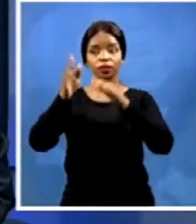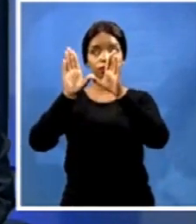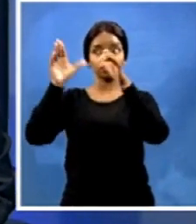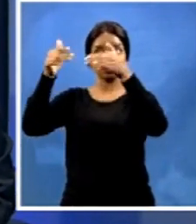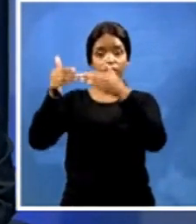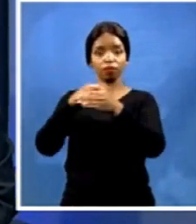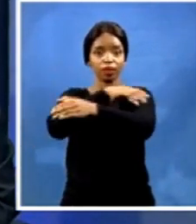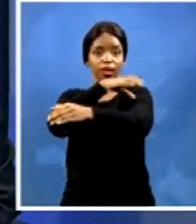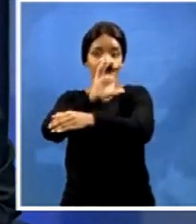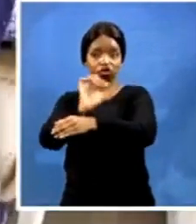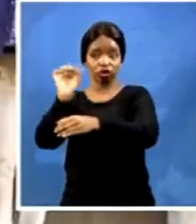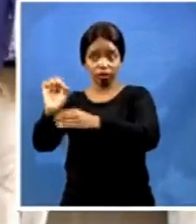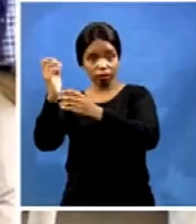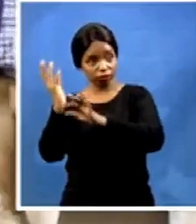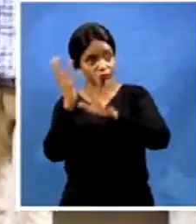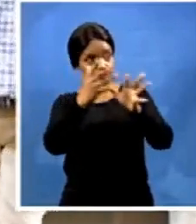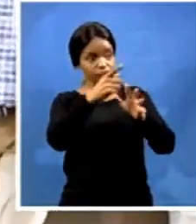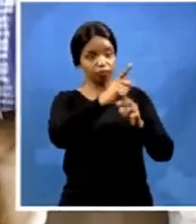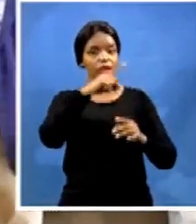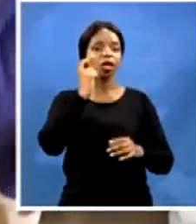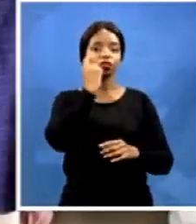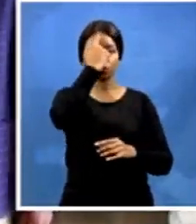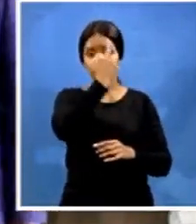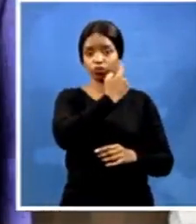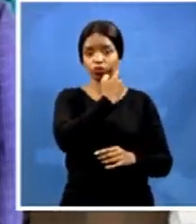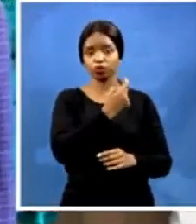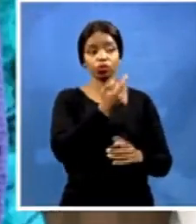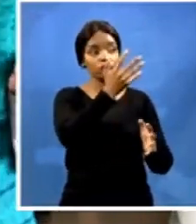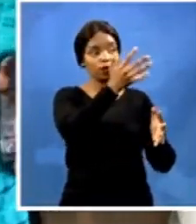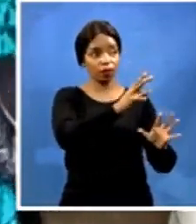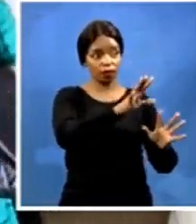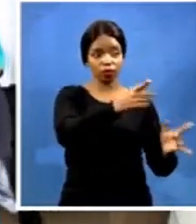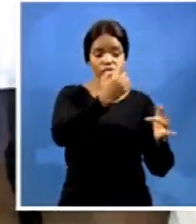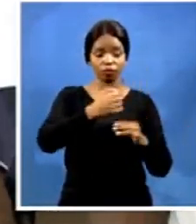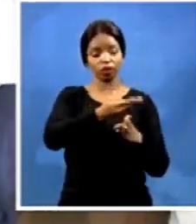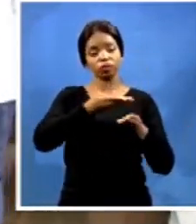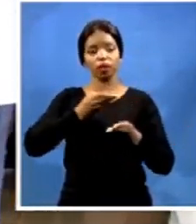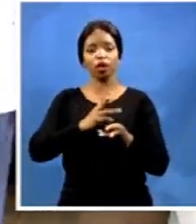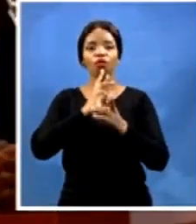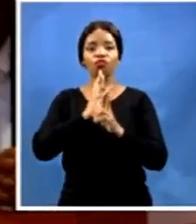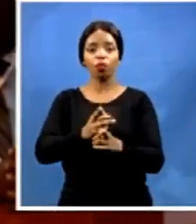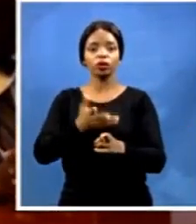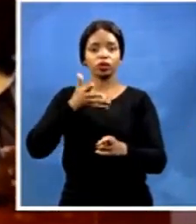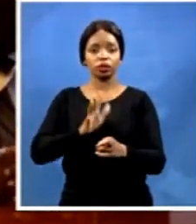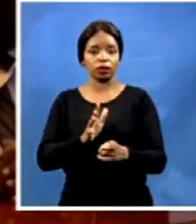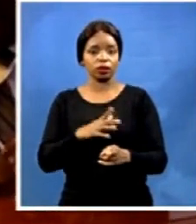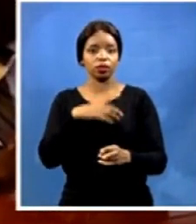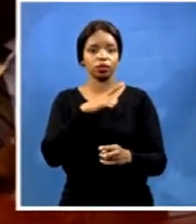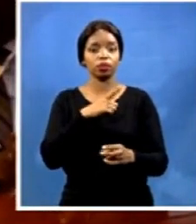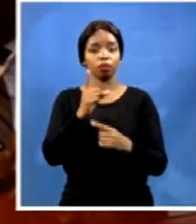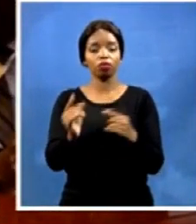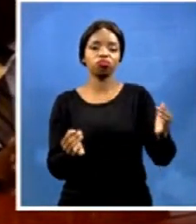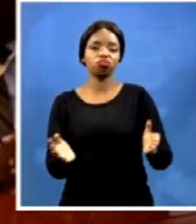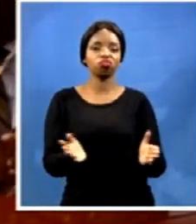Tom Tabane. President Ramaphosa sent the team in his capacity as the SADC facilitator, overseeing how Lesotho deals with the latest